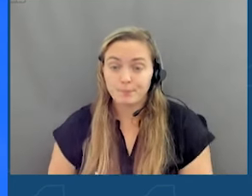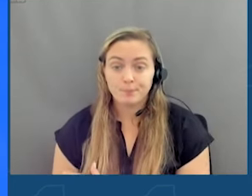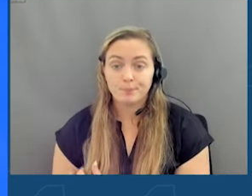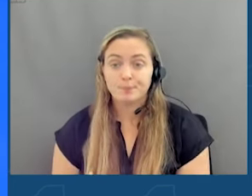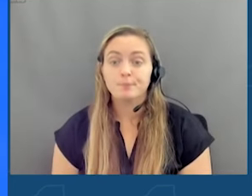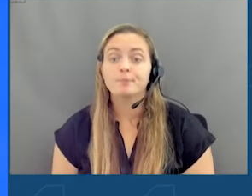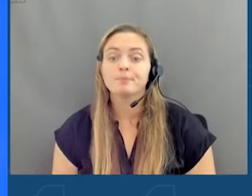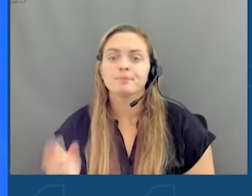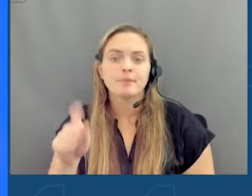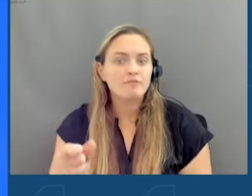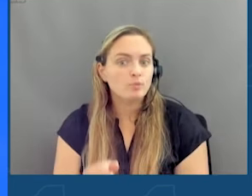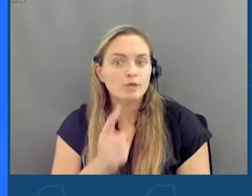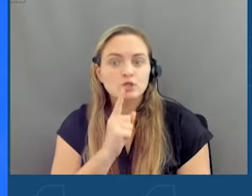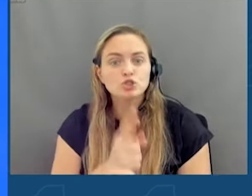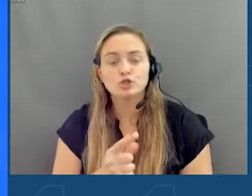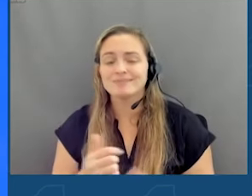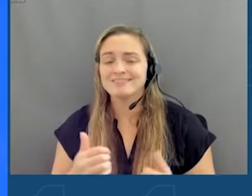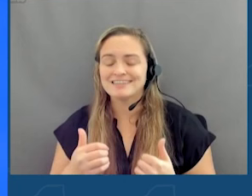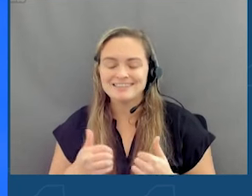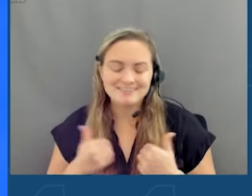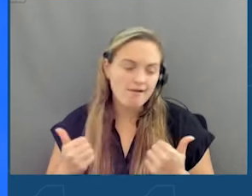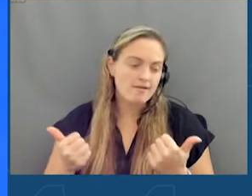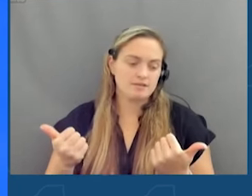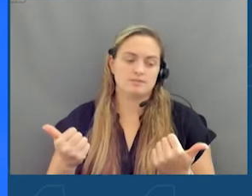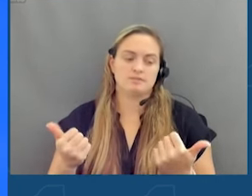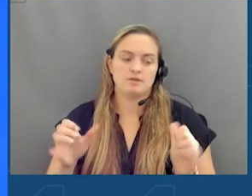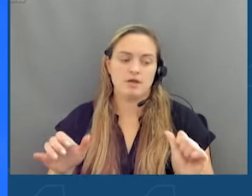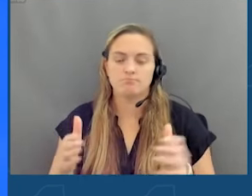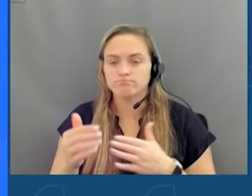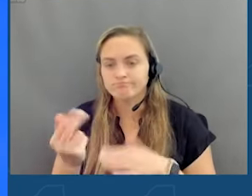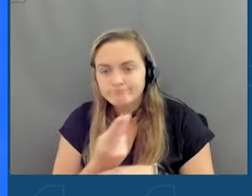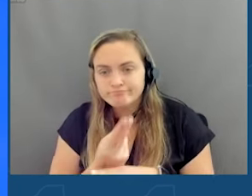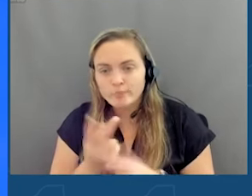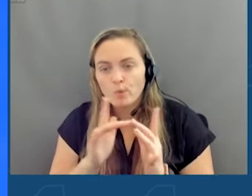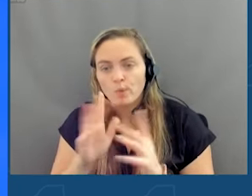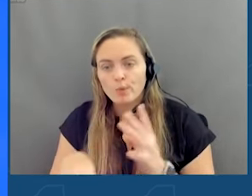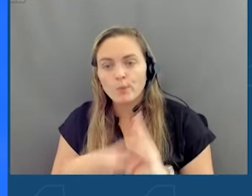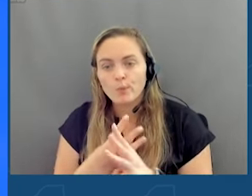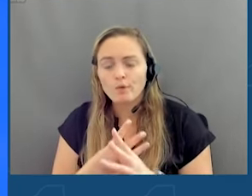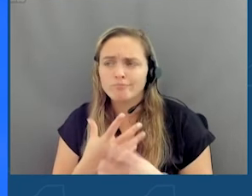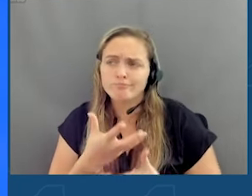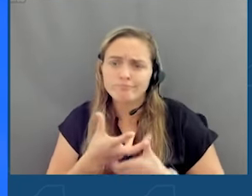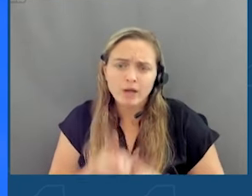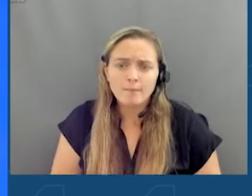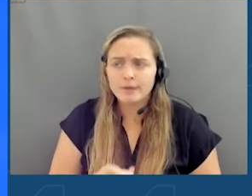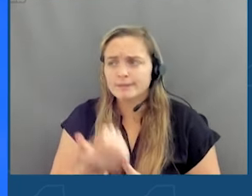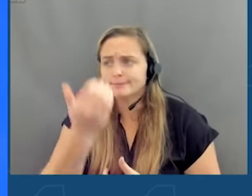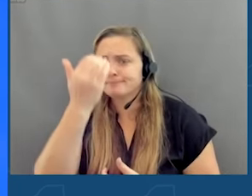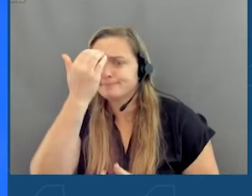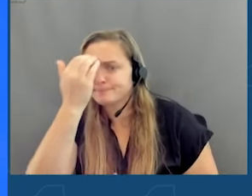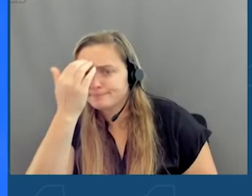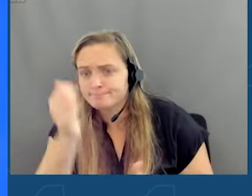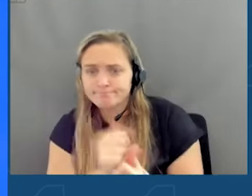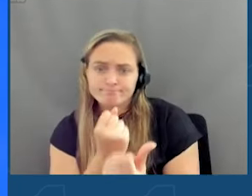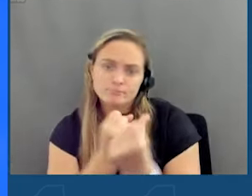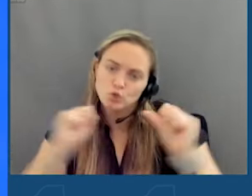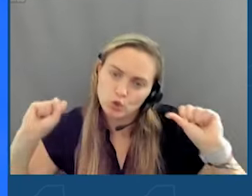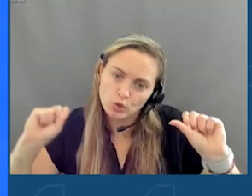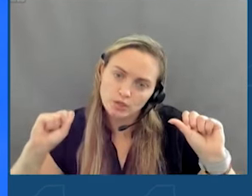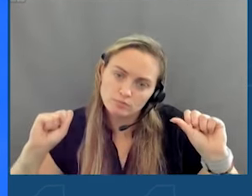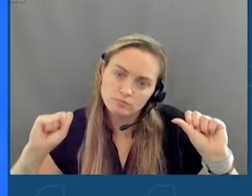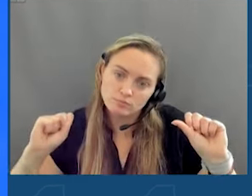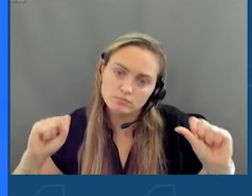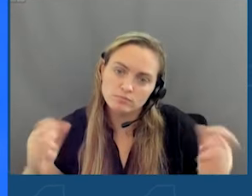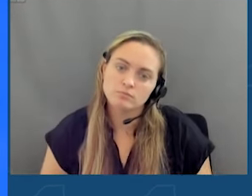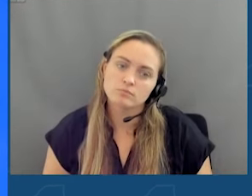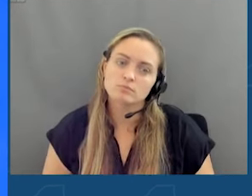to ensure that our youngest can navigate the online world both with competence but, most importantly, with security. And I know